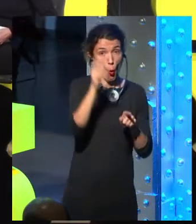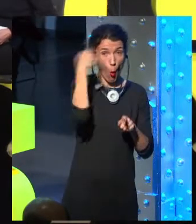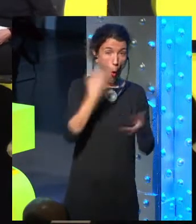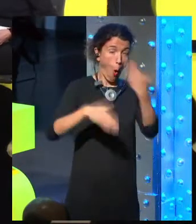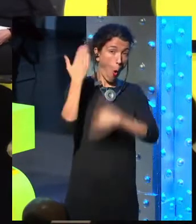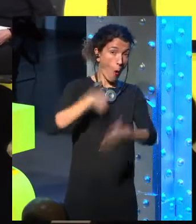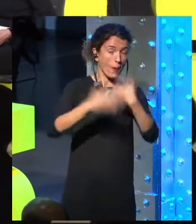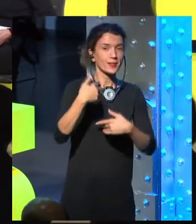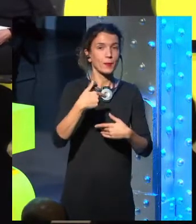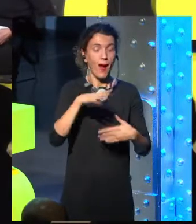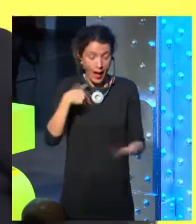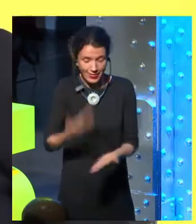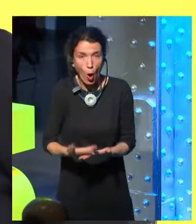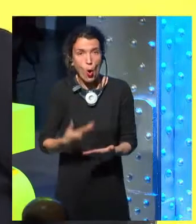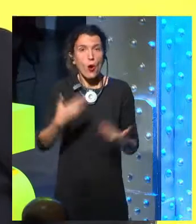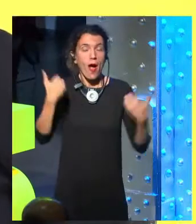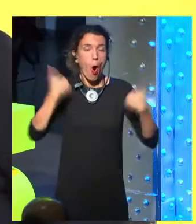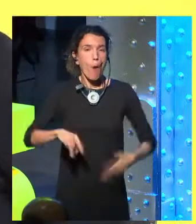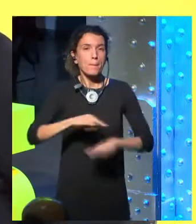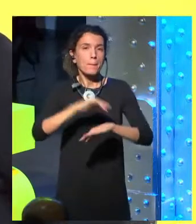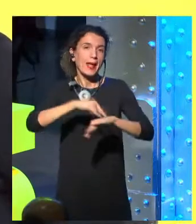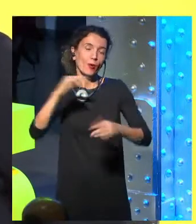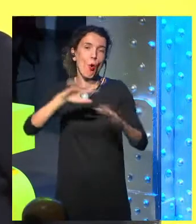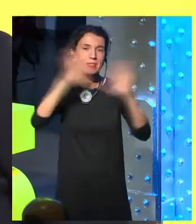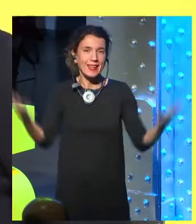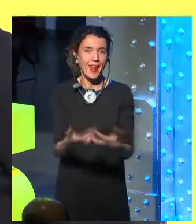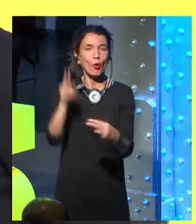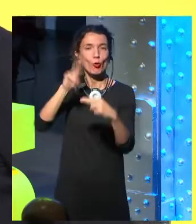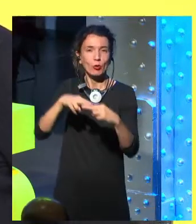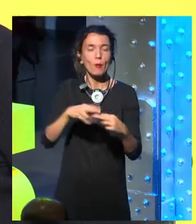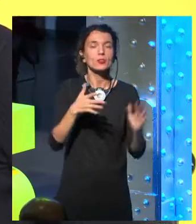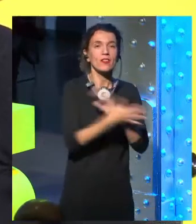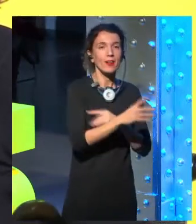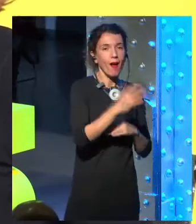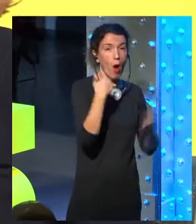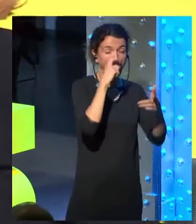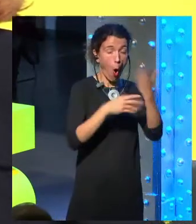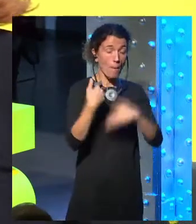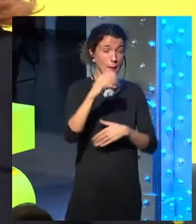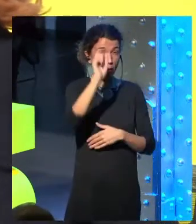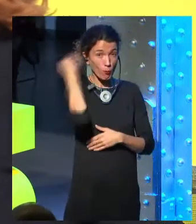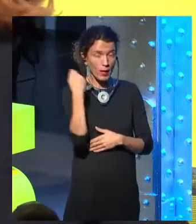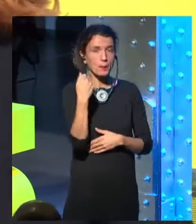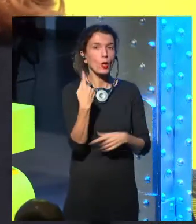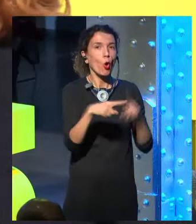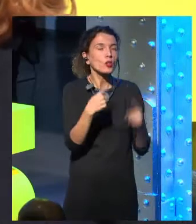the Homo sapiens and Homo connected. What have we lost from the Homo sapiens to become a Homo connected?